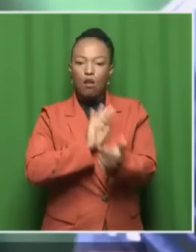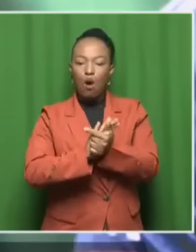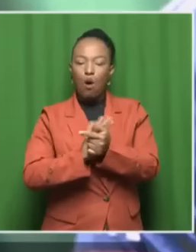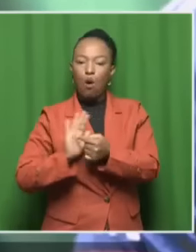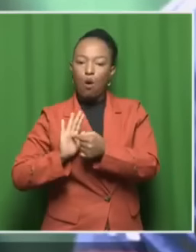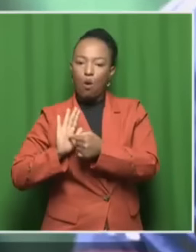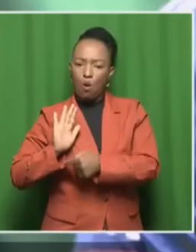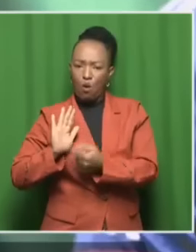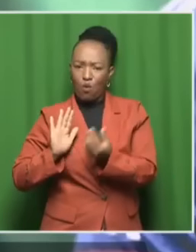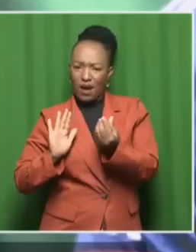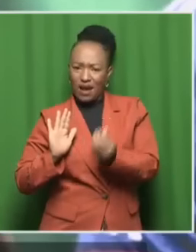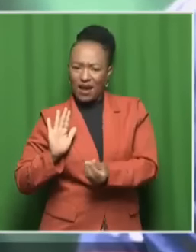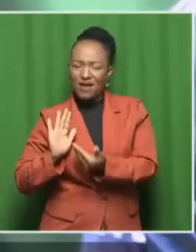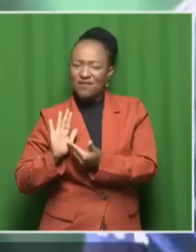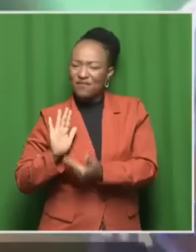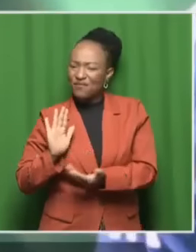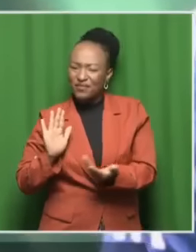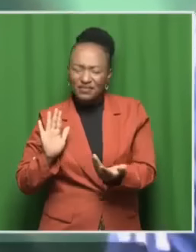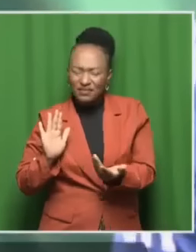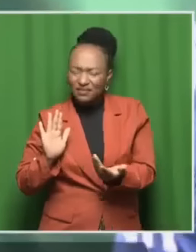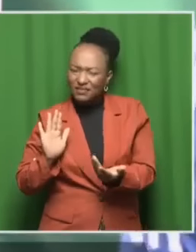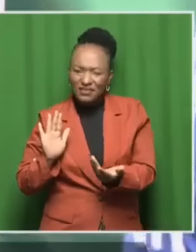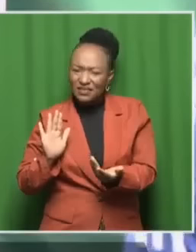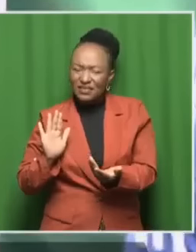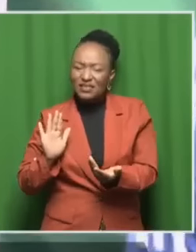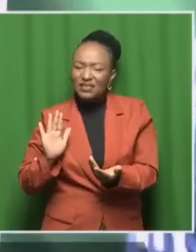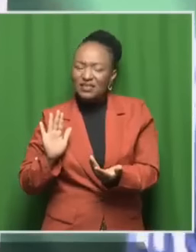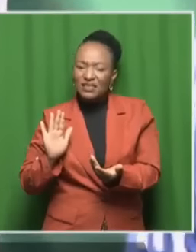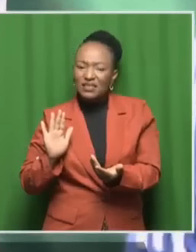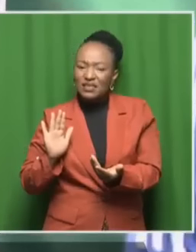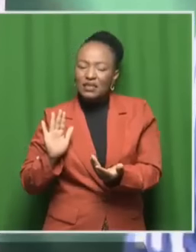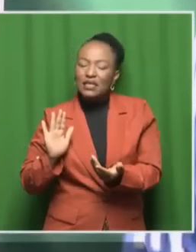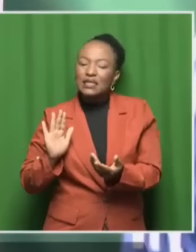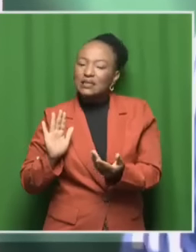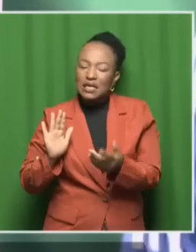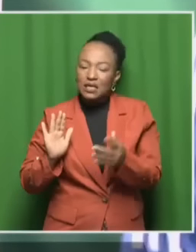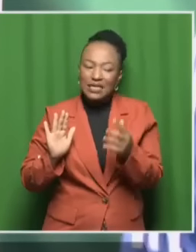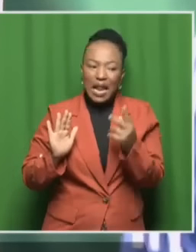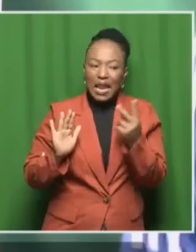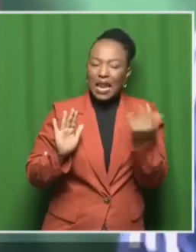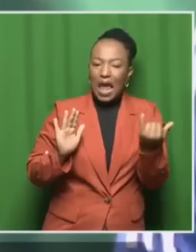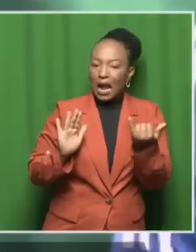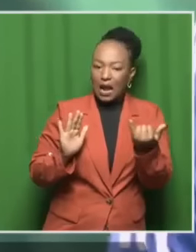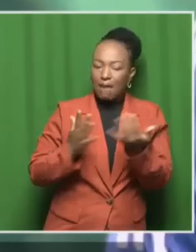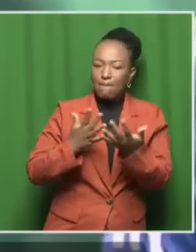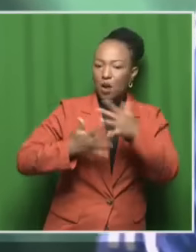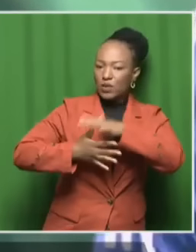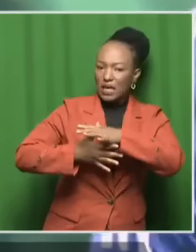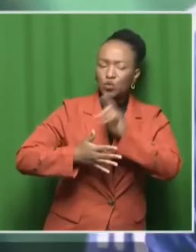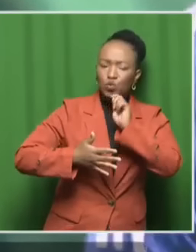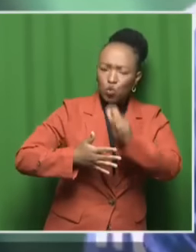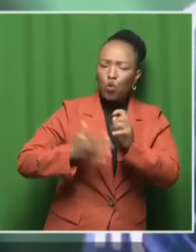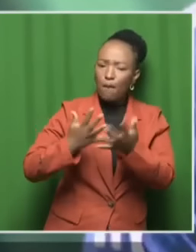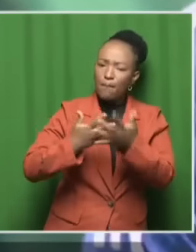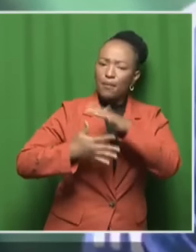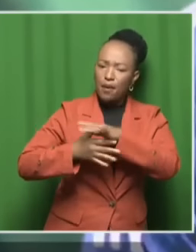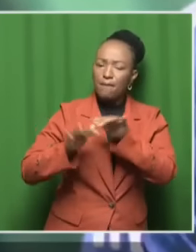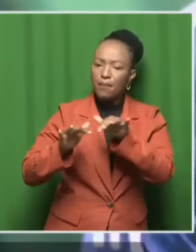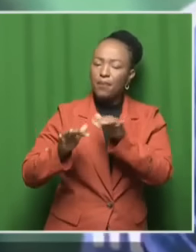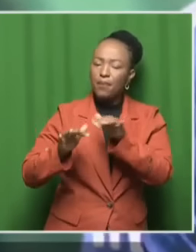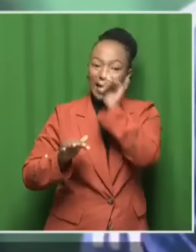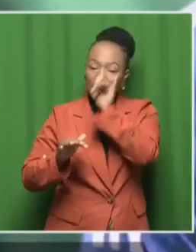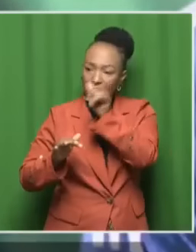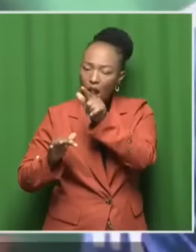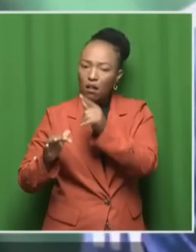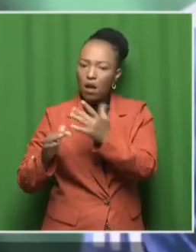This law that we have seems to prioritise, not seems prioritise criminal, over people who are